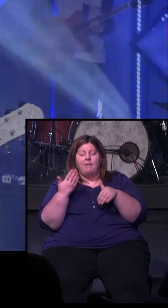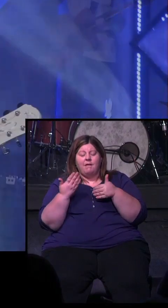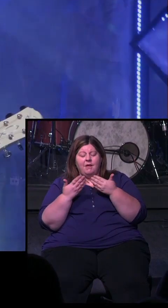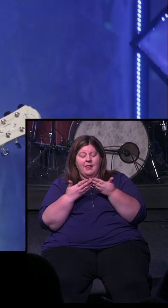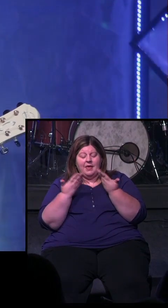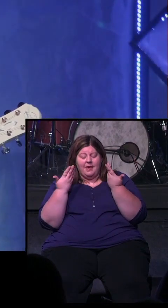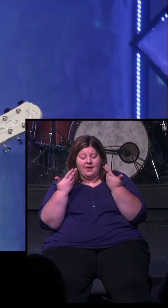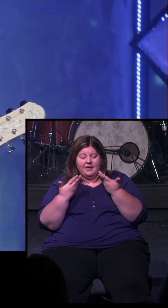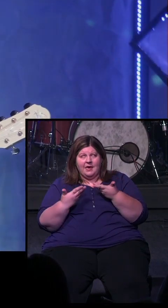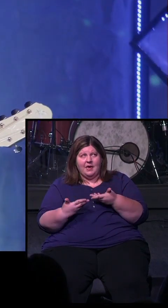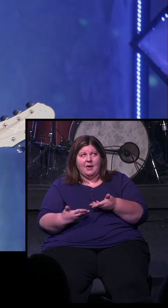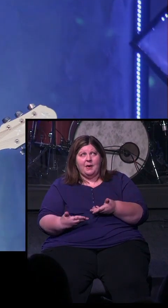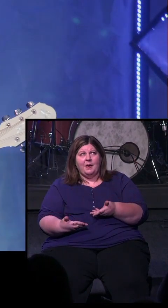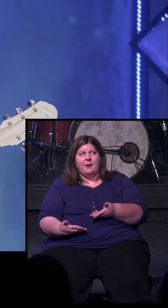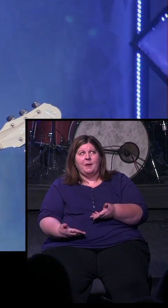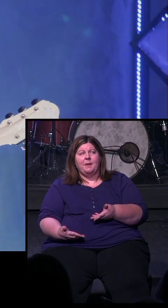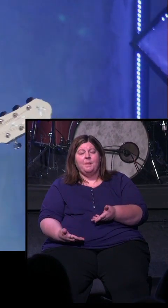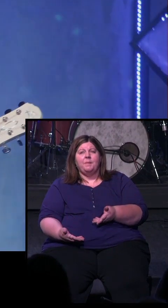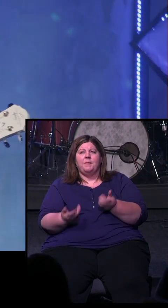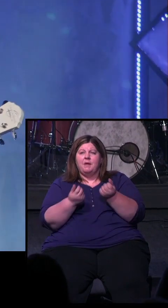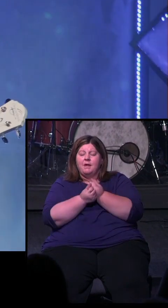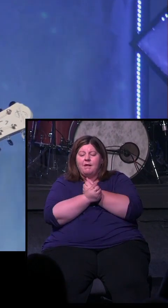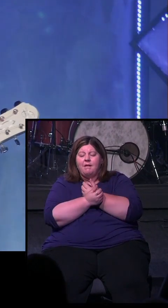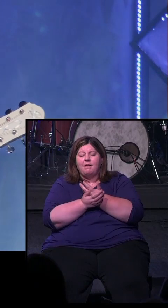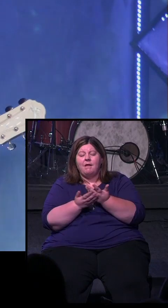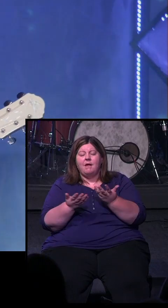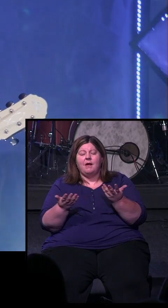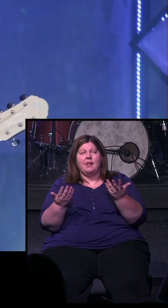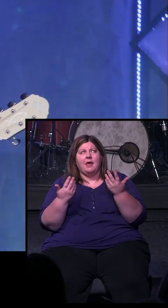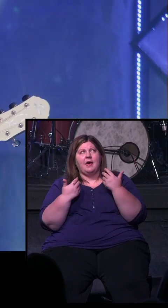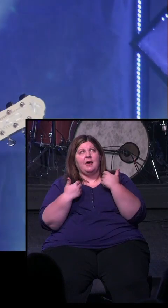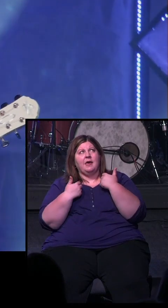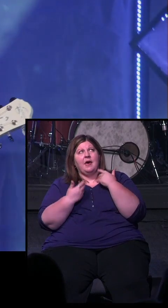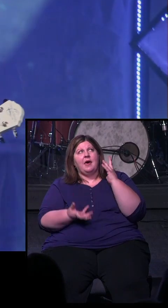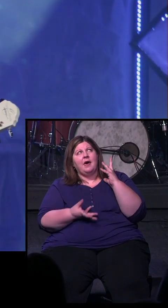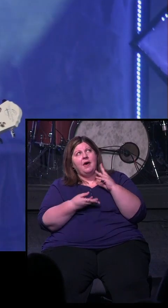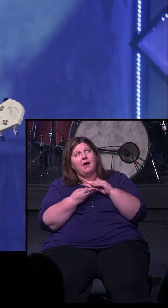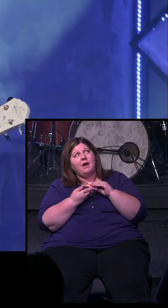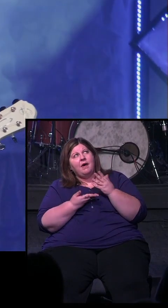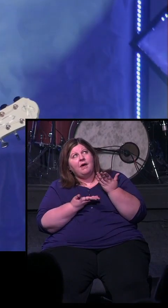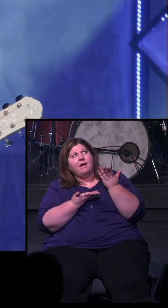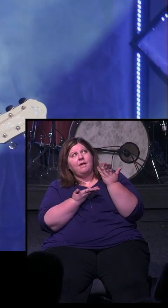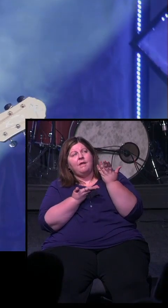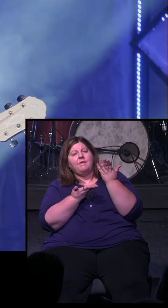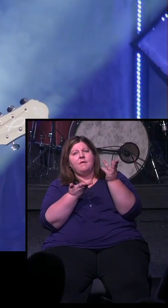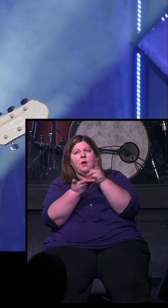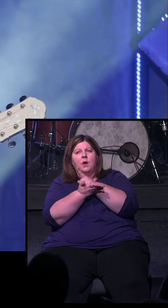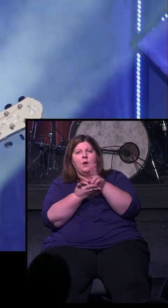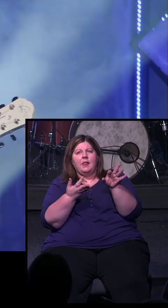All I am, and all I am, am,